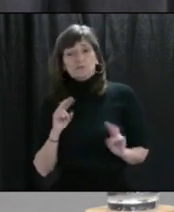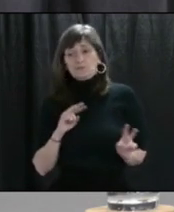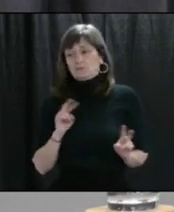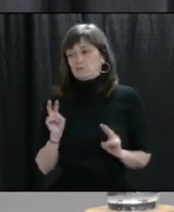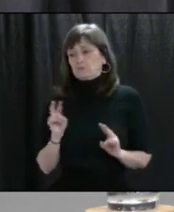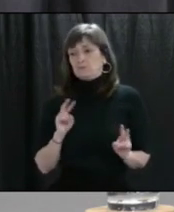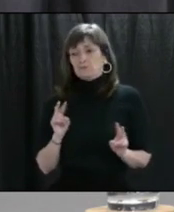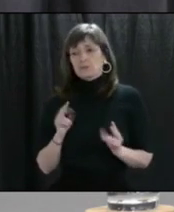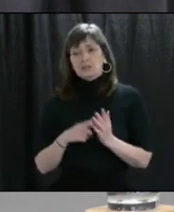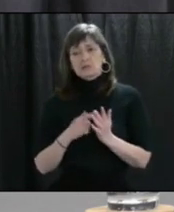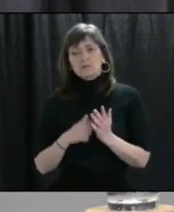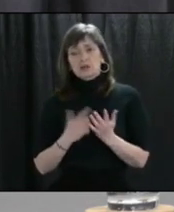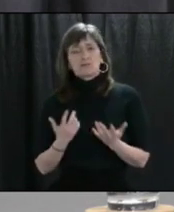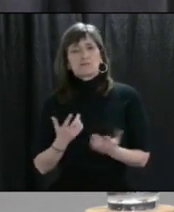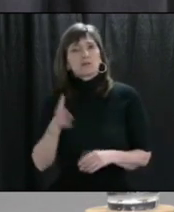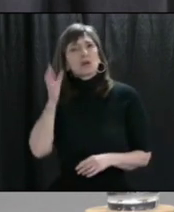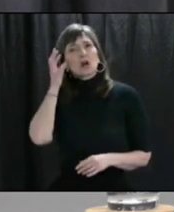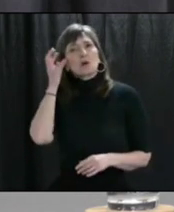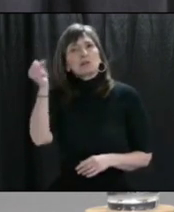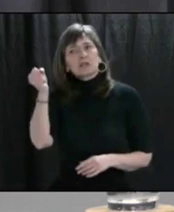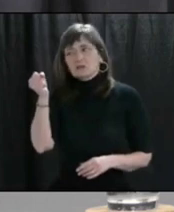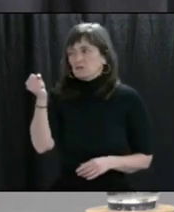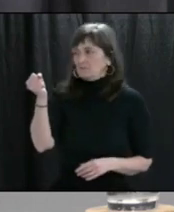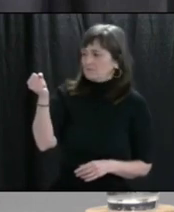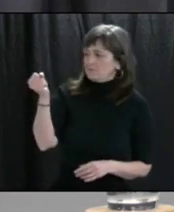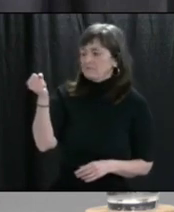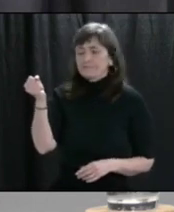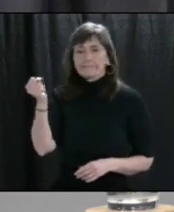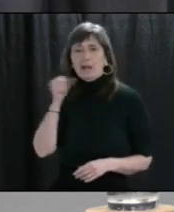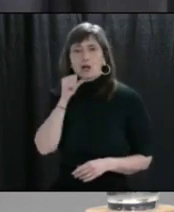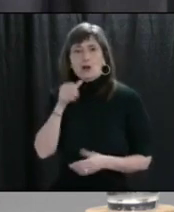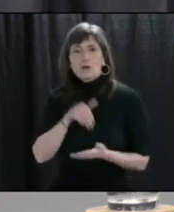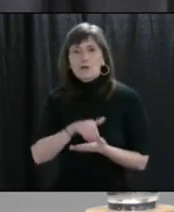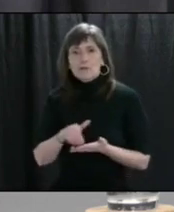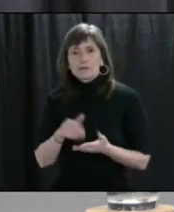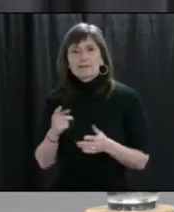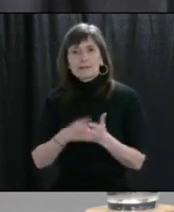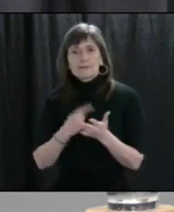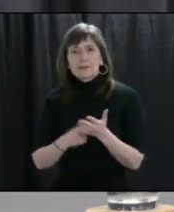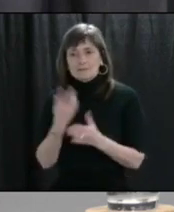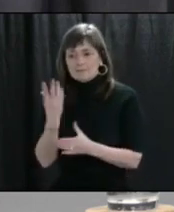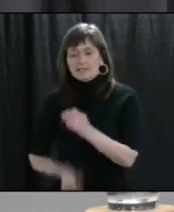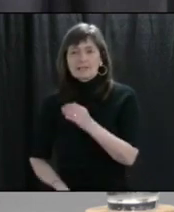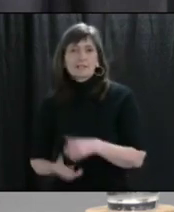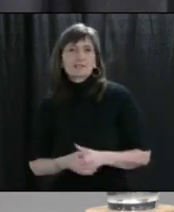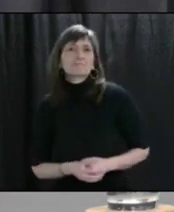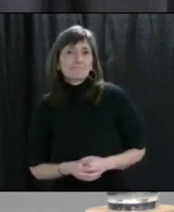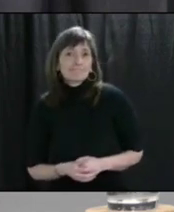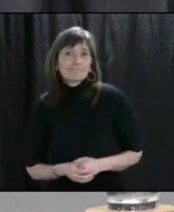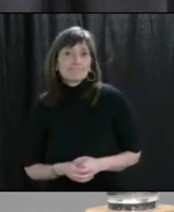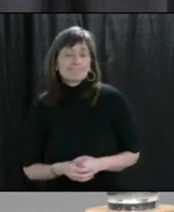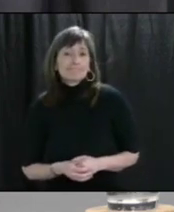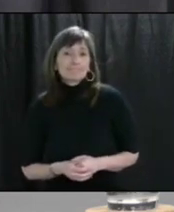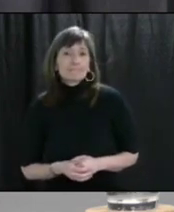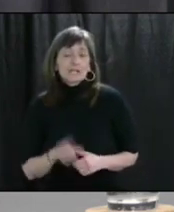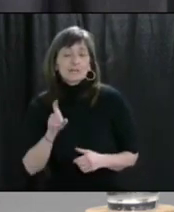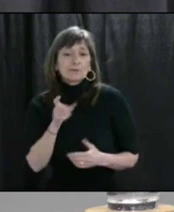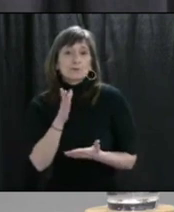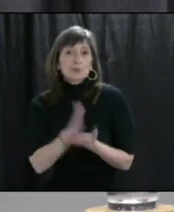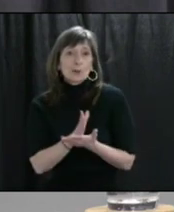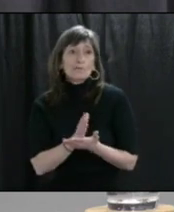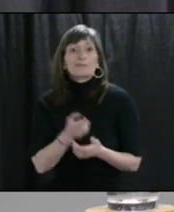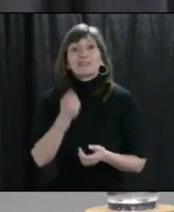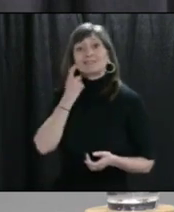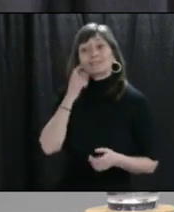sense is very common in certain sectors. That needs to change. Premier has referenced shopping,